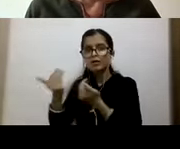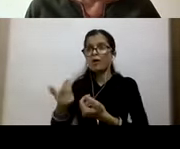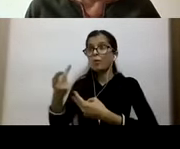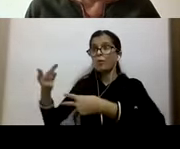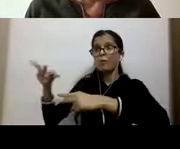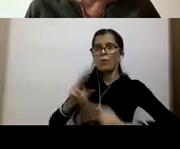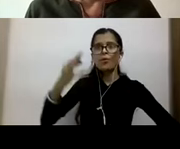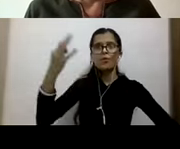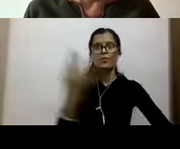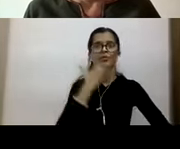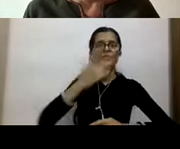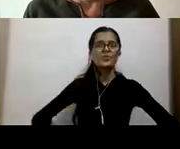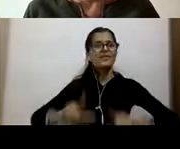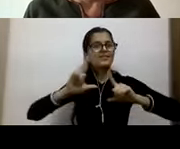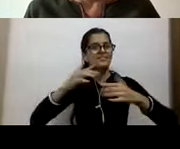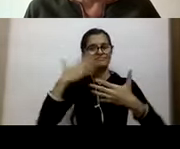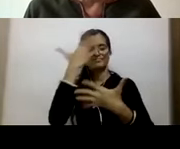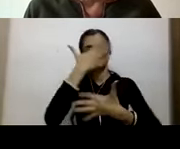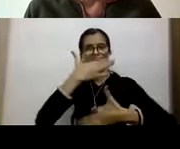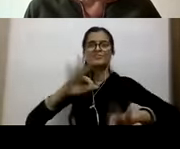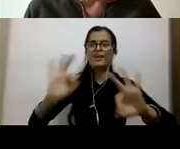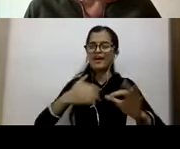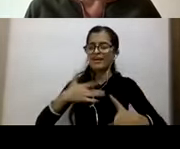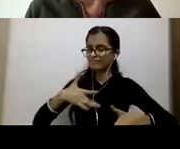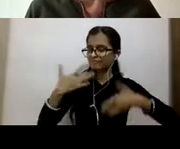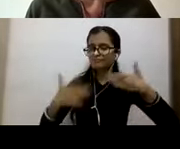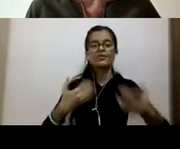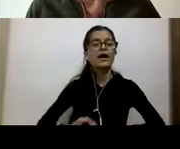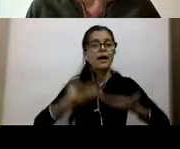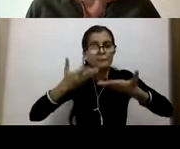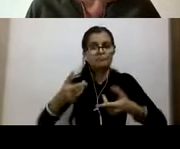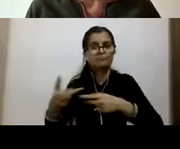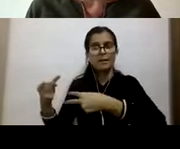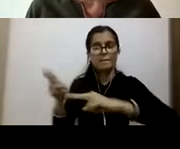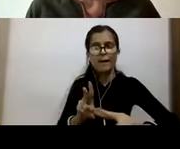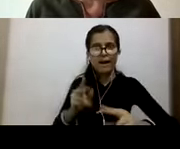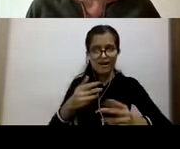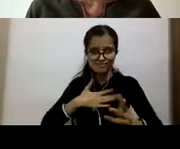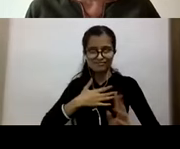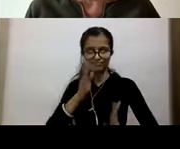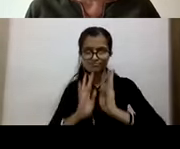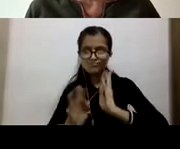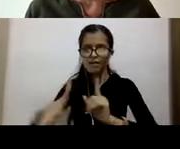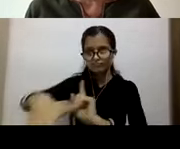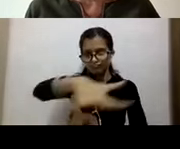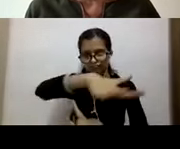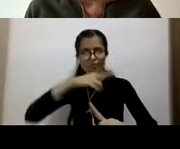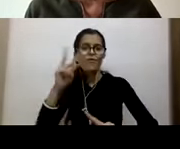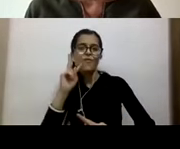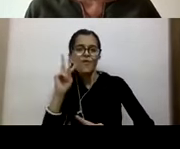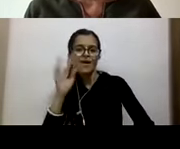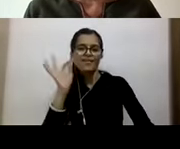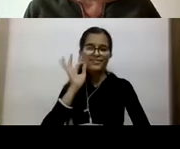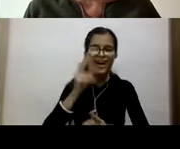life. And I can't tell you how happy it makes me to see this recovery of these trees and, of course, the vegetation, as you see,